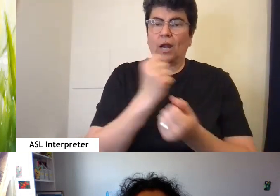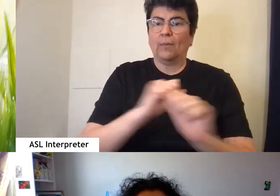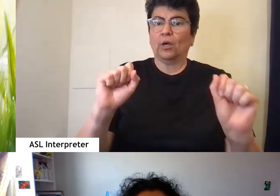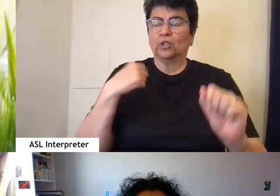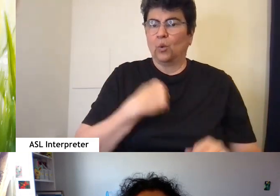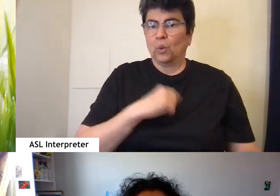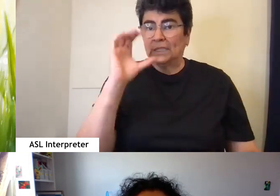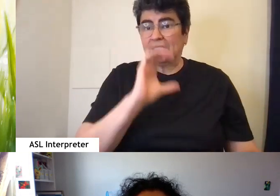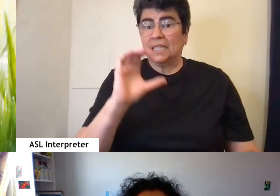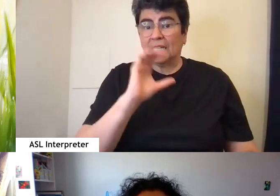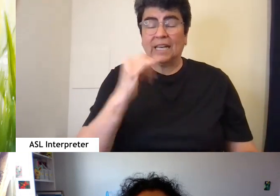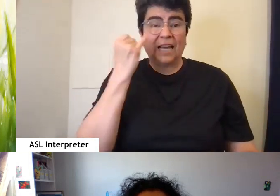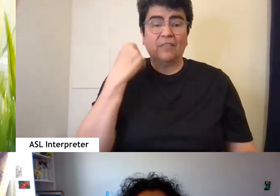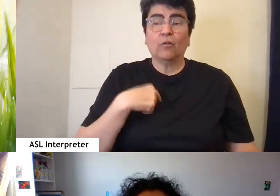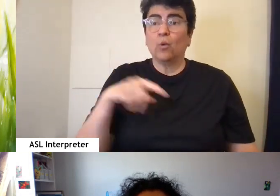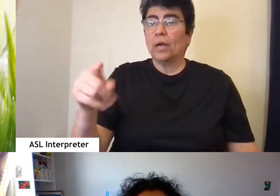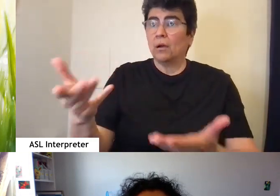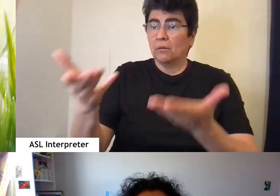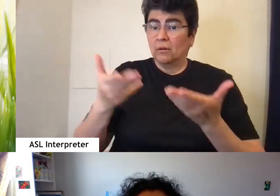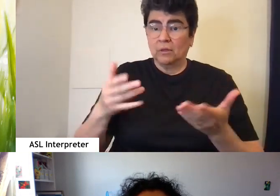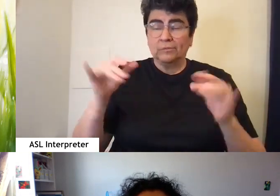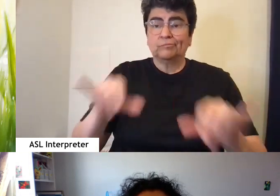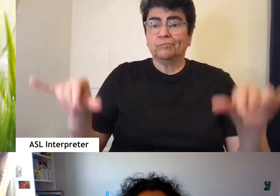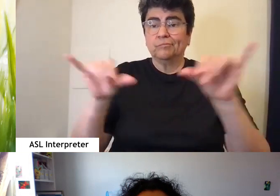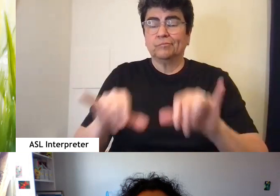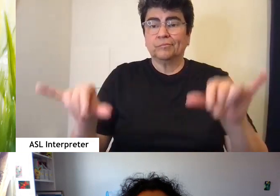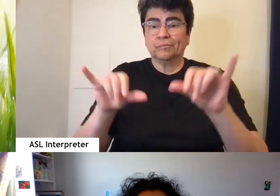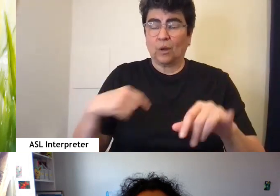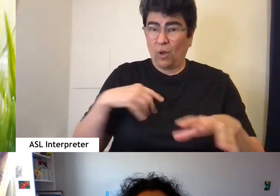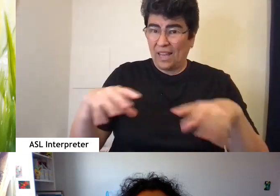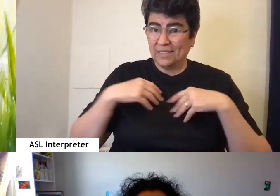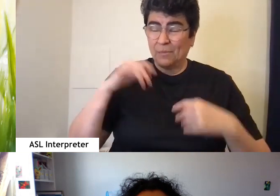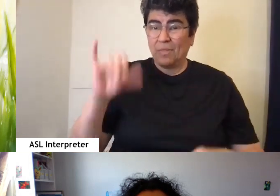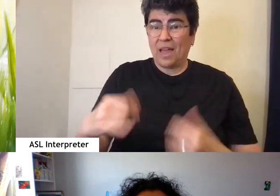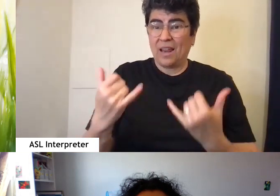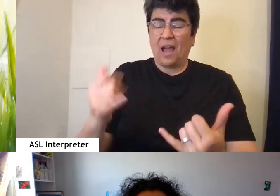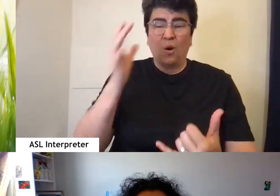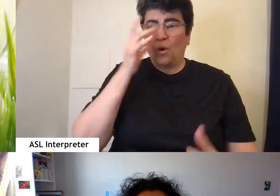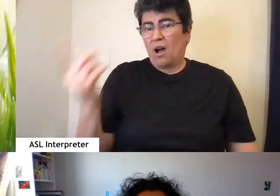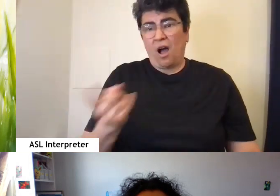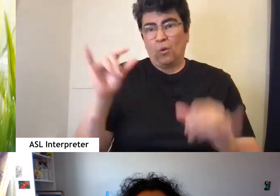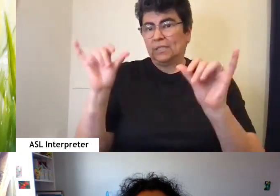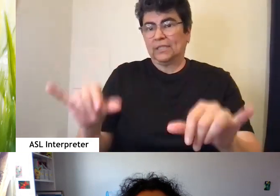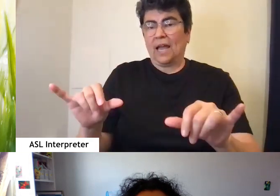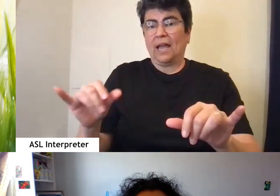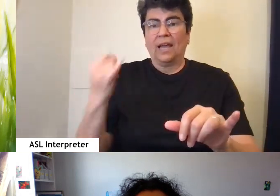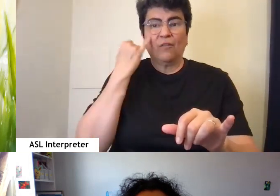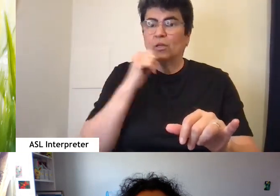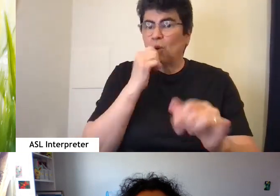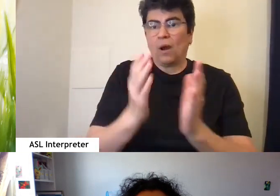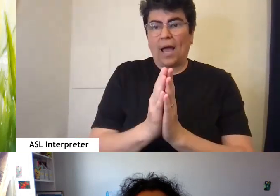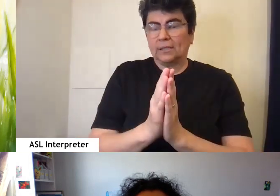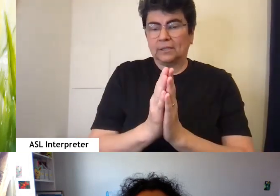we see if we accept that the bounds of the conversation as they exist now will always remain where they are.